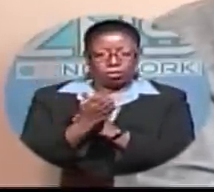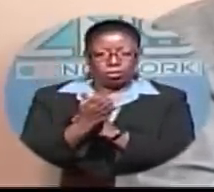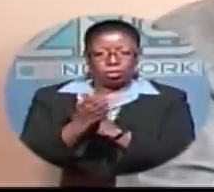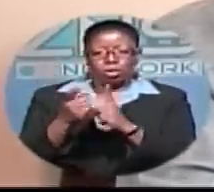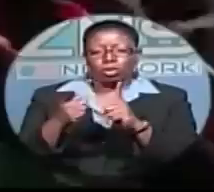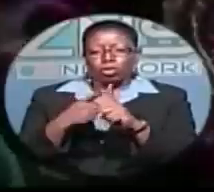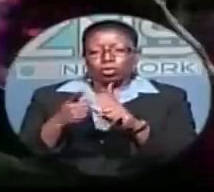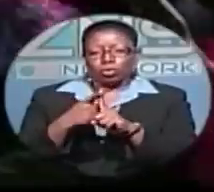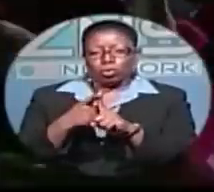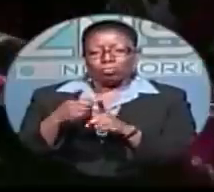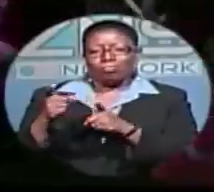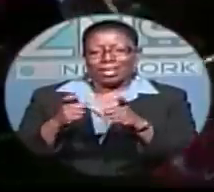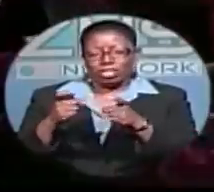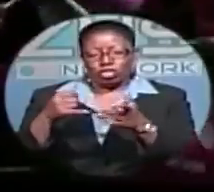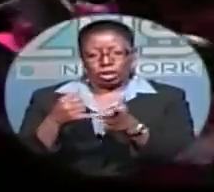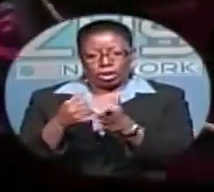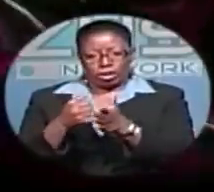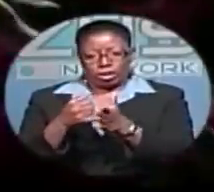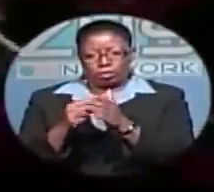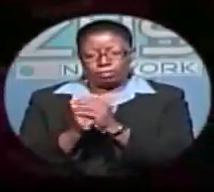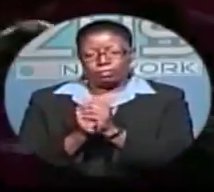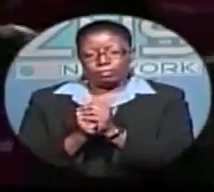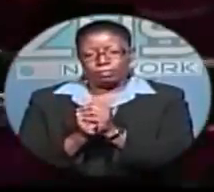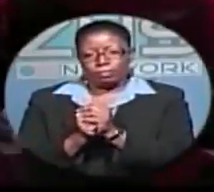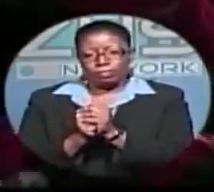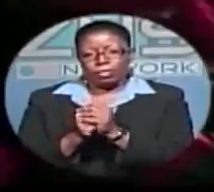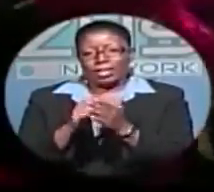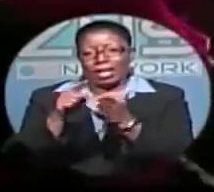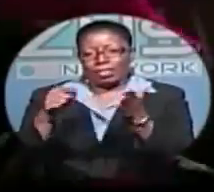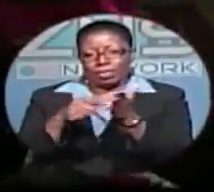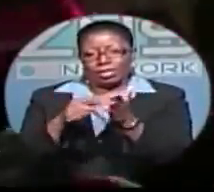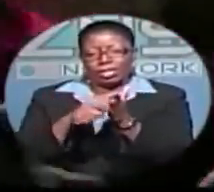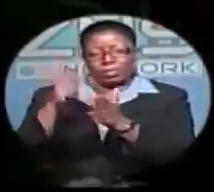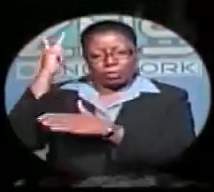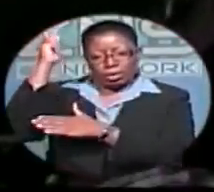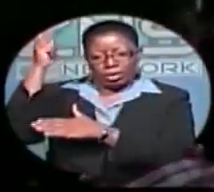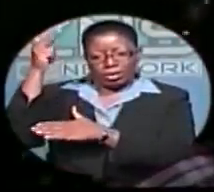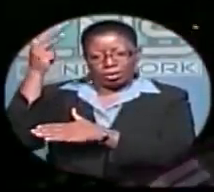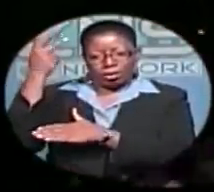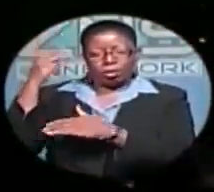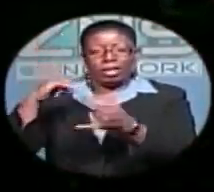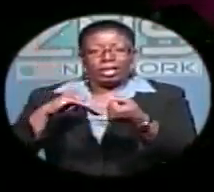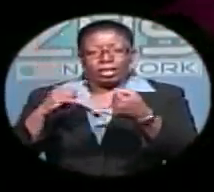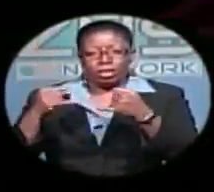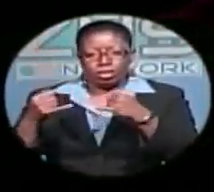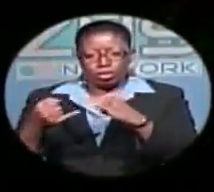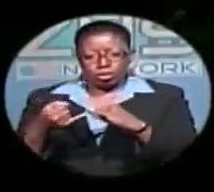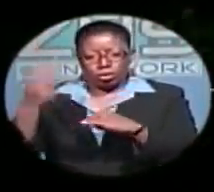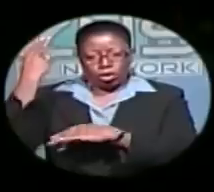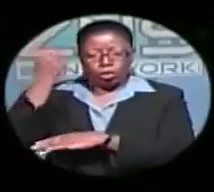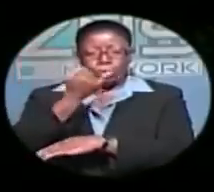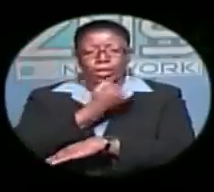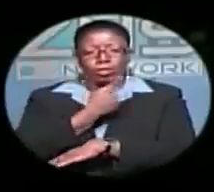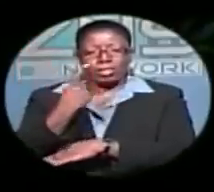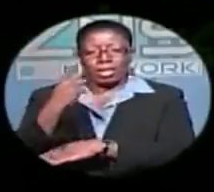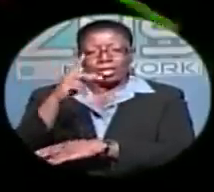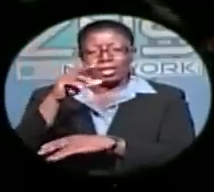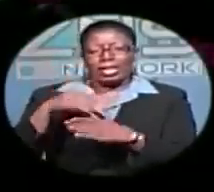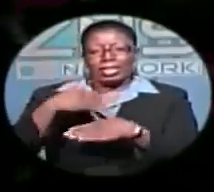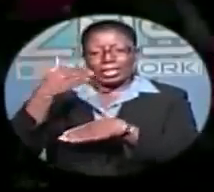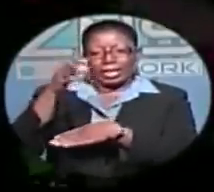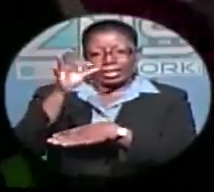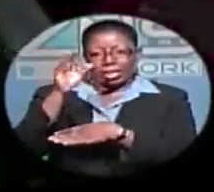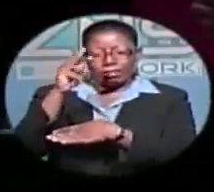manage it. Oil exploration has become a political issue as Free National Movement leader Prime Minister Hubert Ingram has said the next Free National